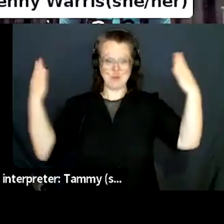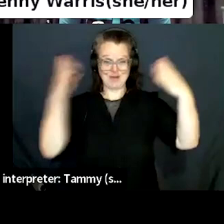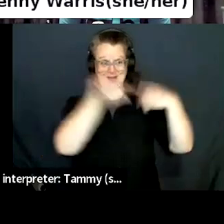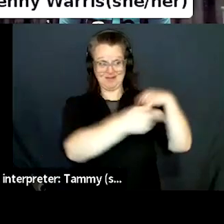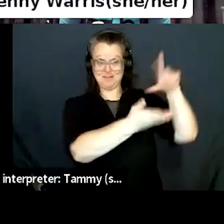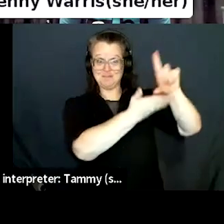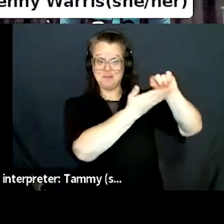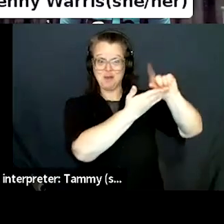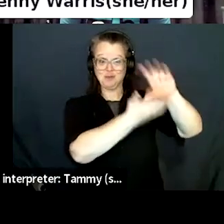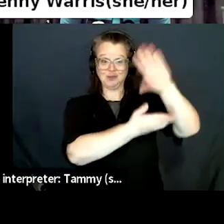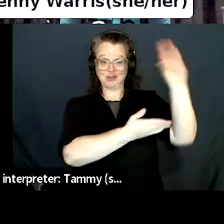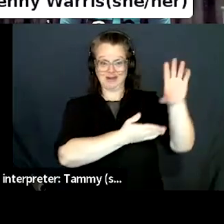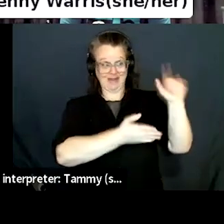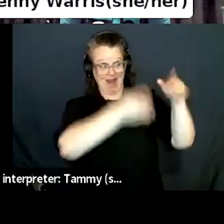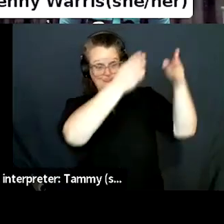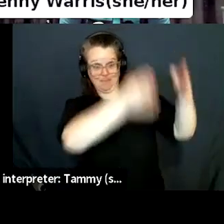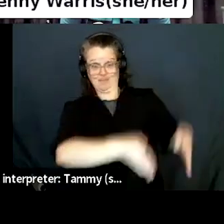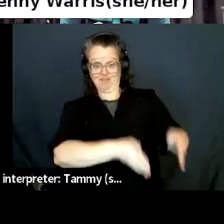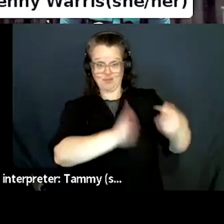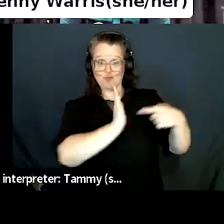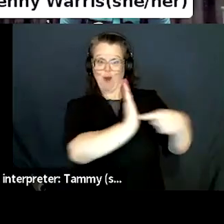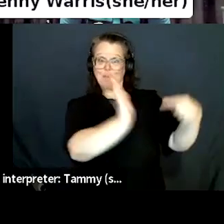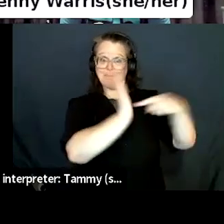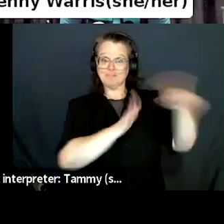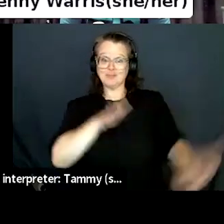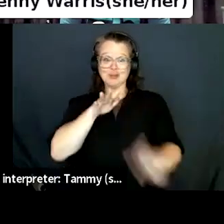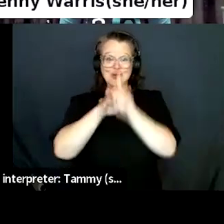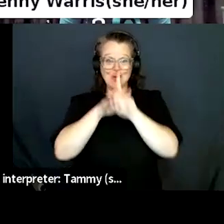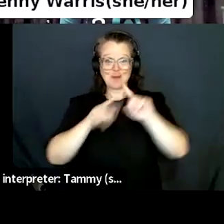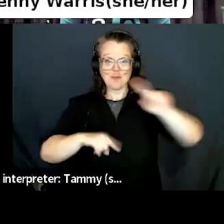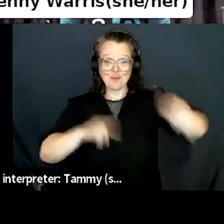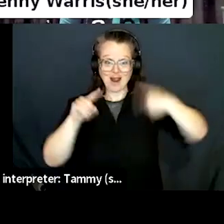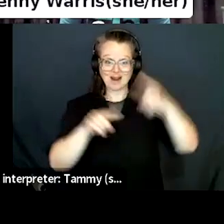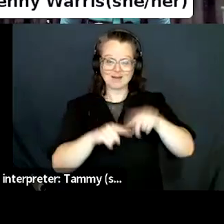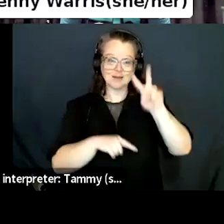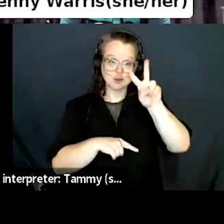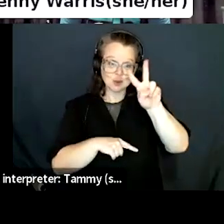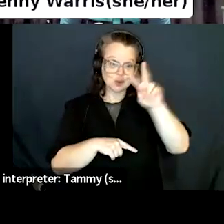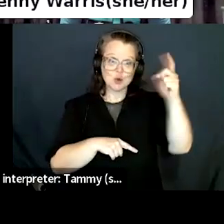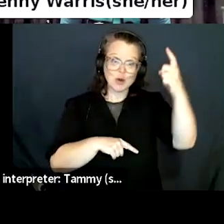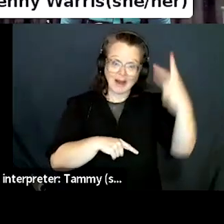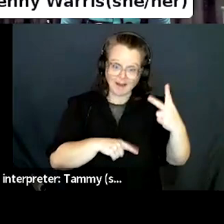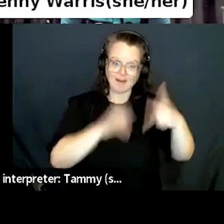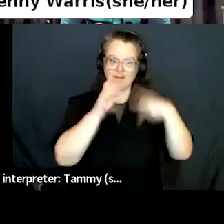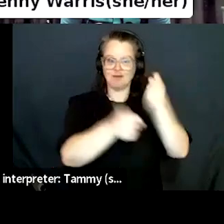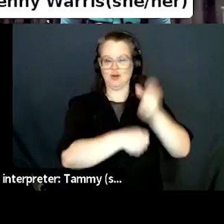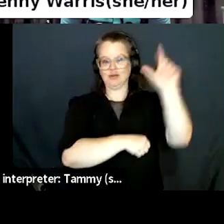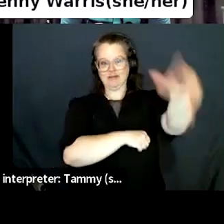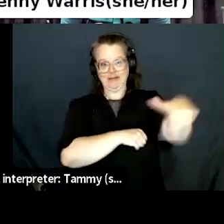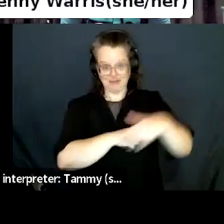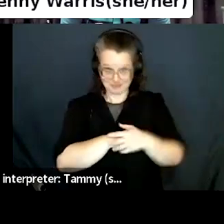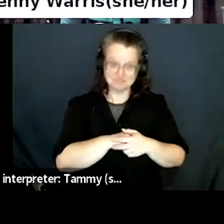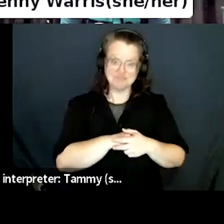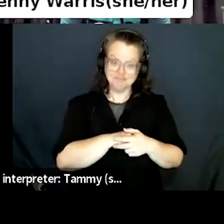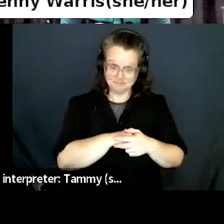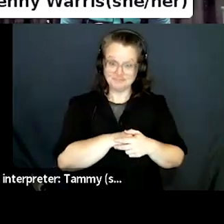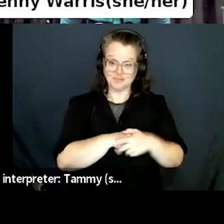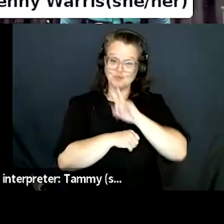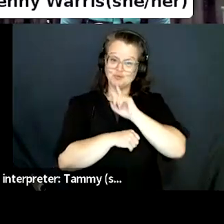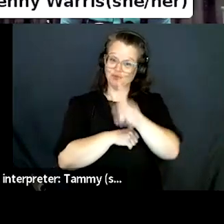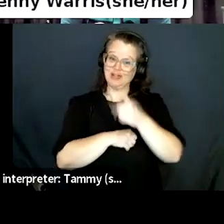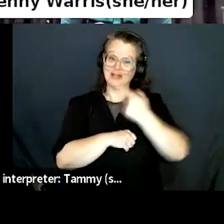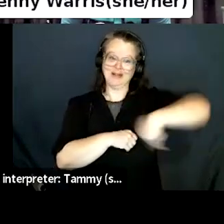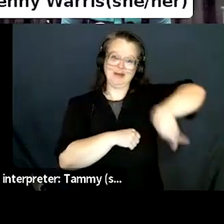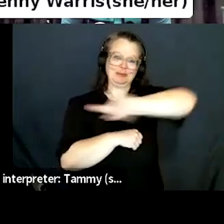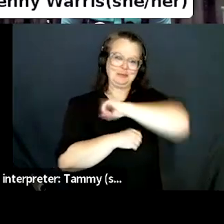I think we've done really well because we've had to like learn everything ourselves and we've had to, um, create a space that